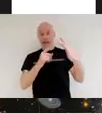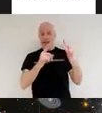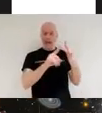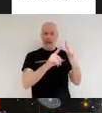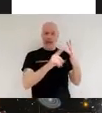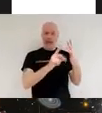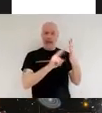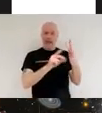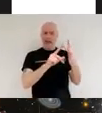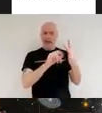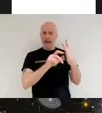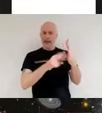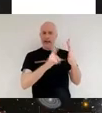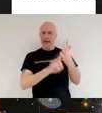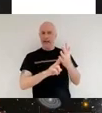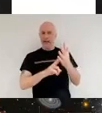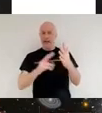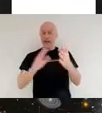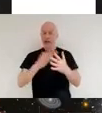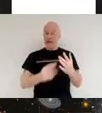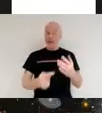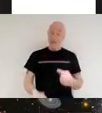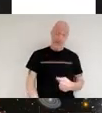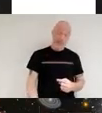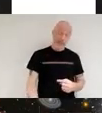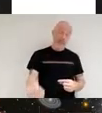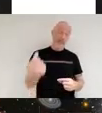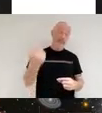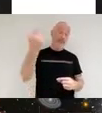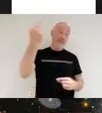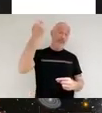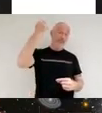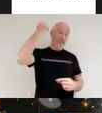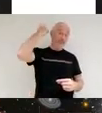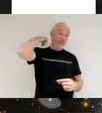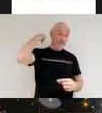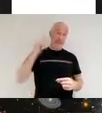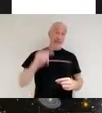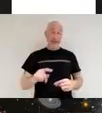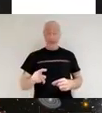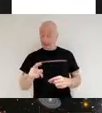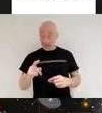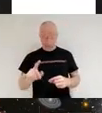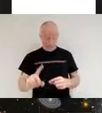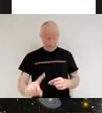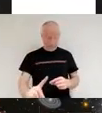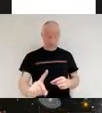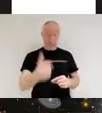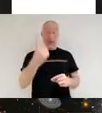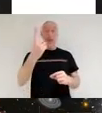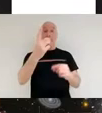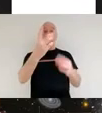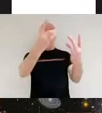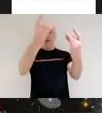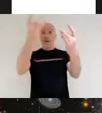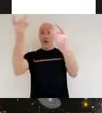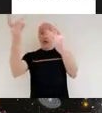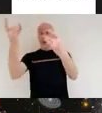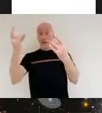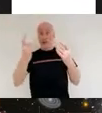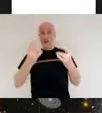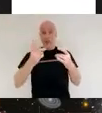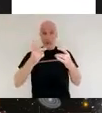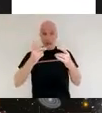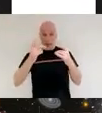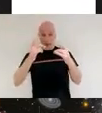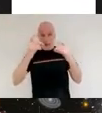possible to the very earliest light that was emitted by the very very first stars it's going to be looking at some of the